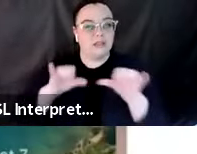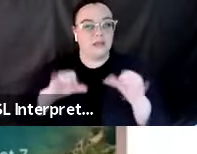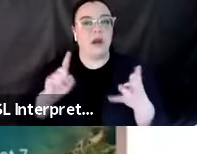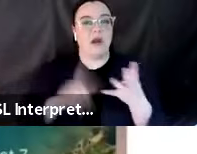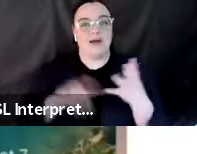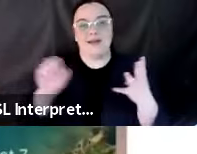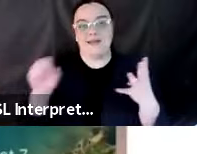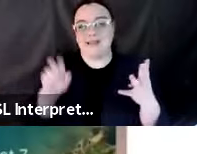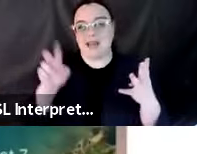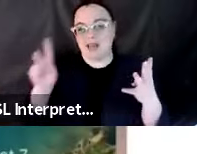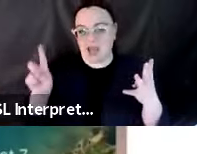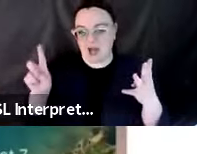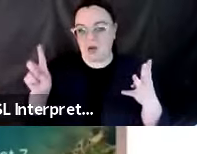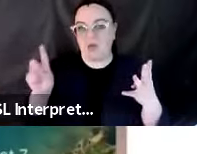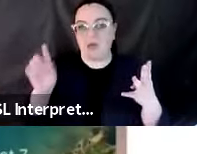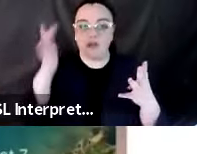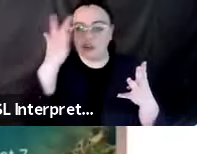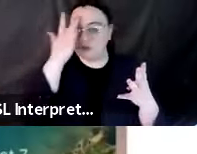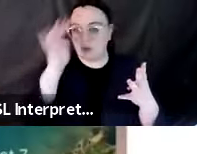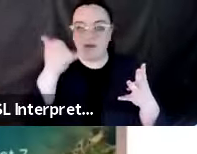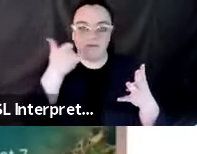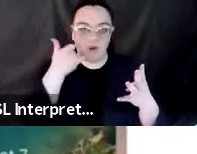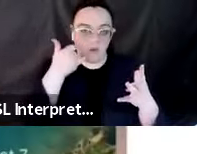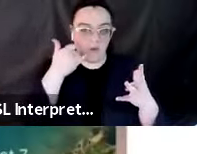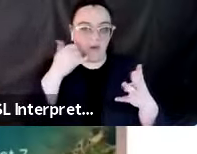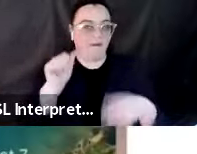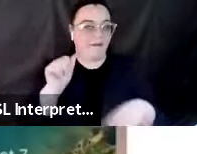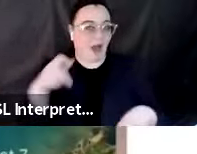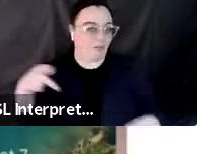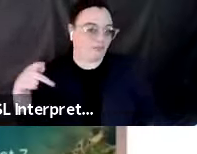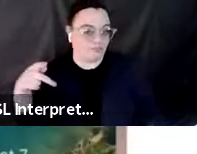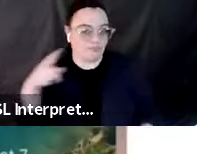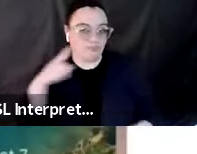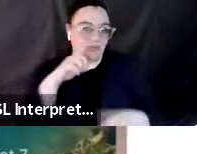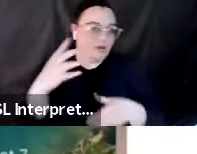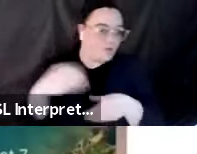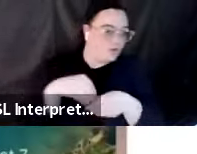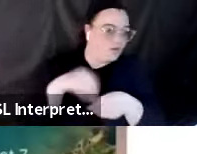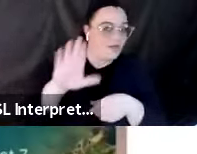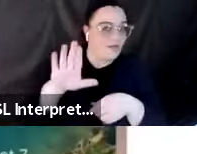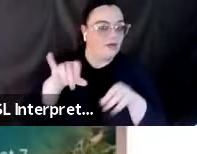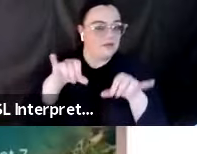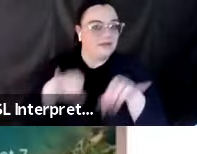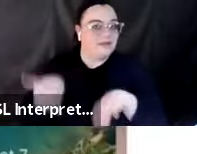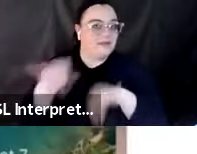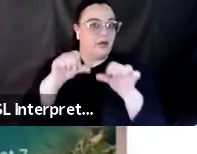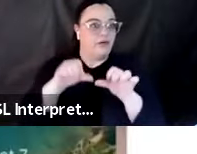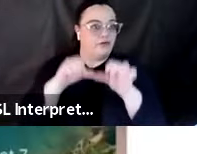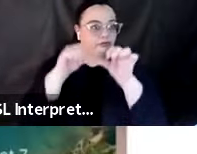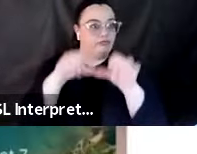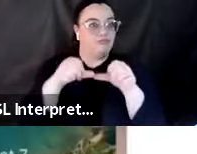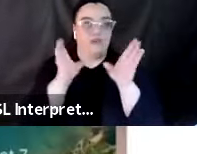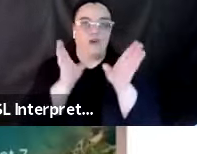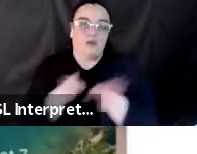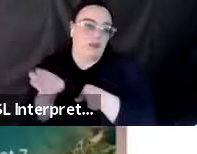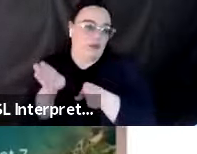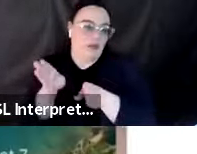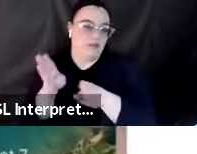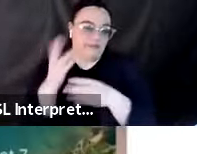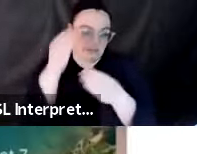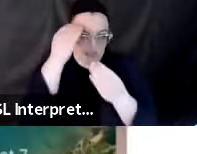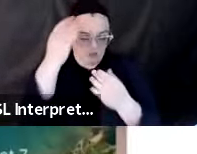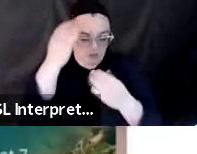smartphone app that incorporates with their standard resilient information. There are other